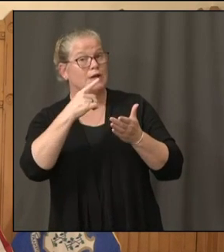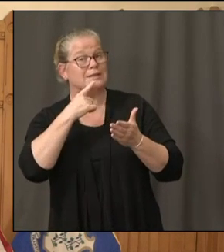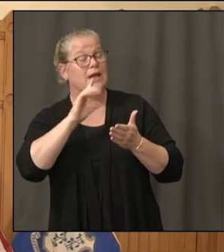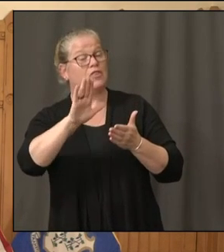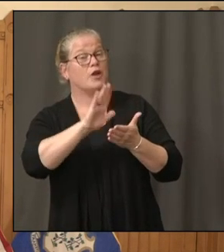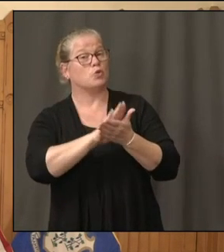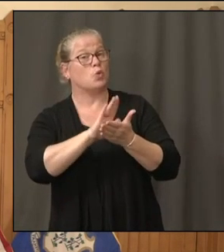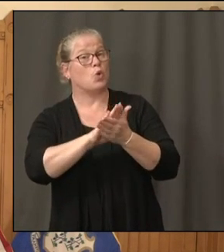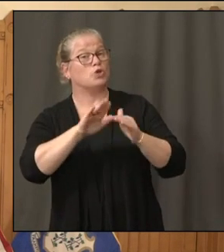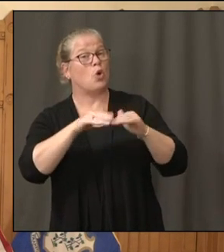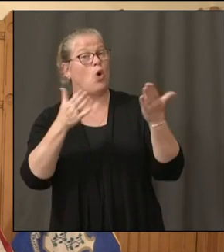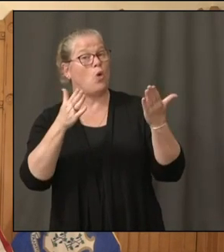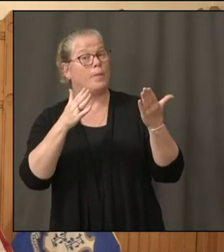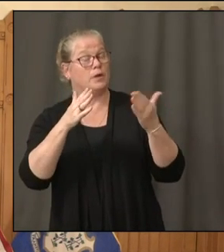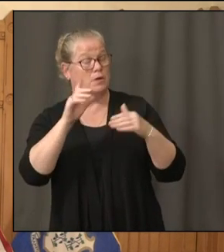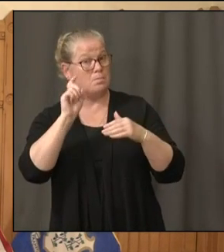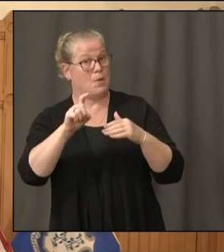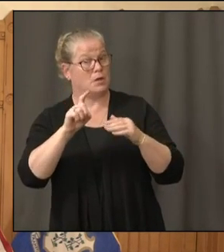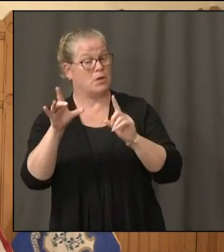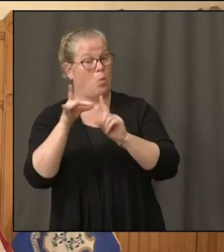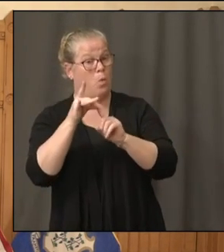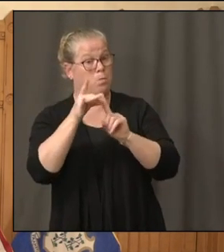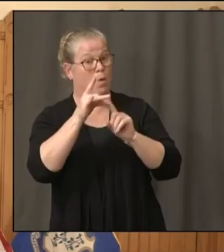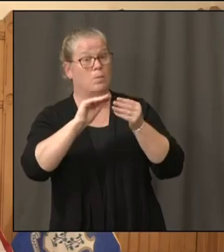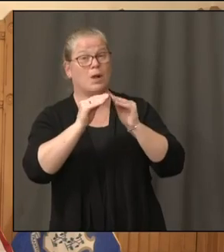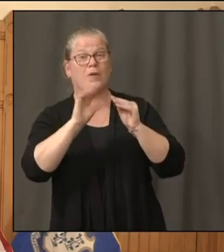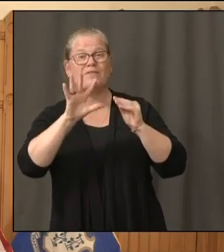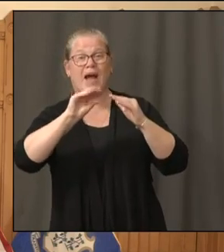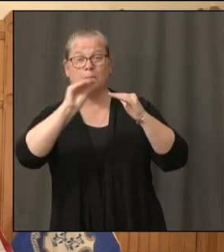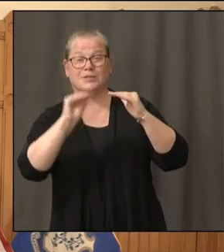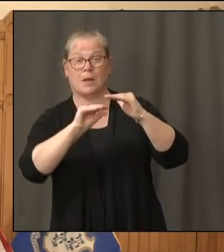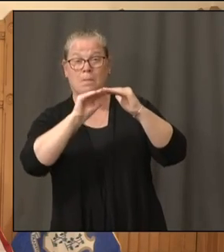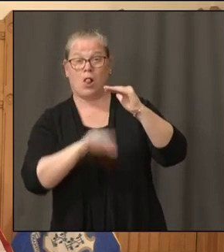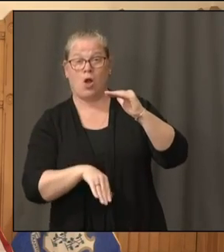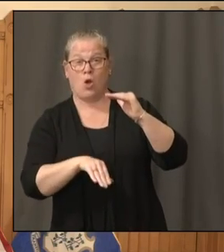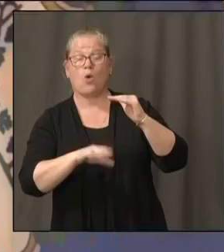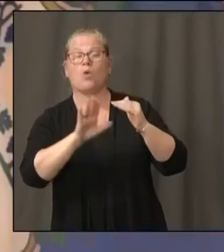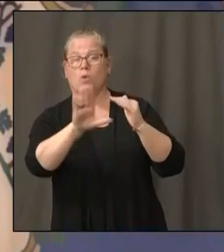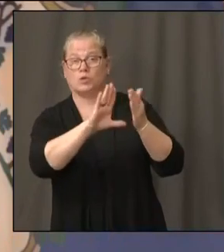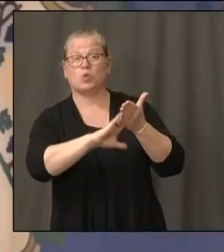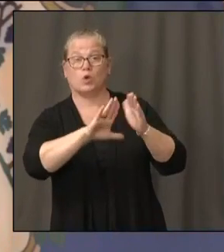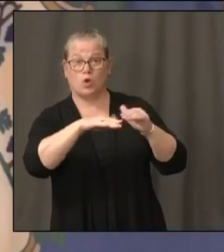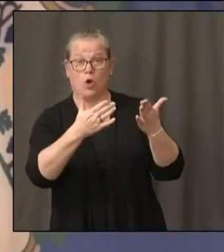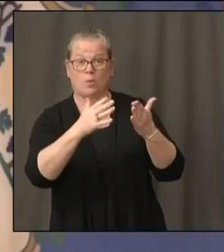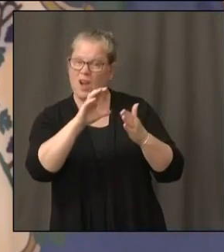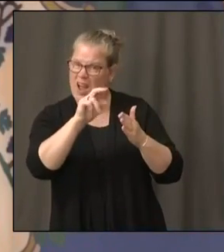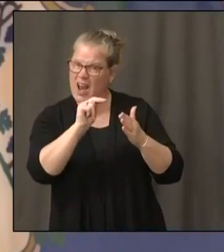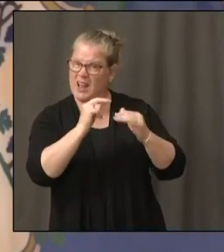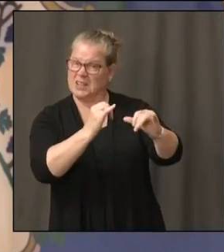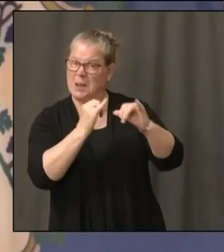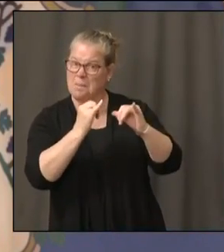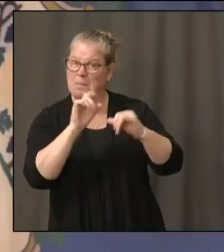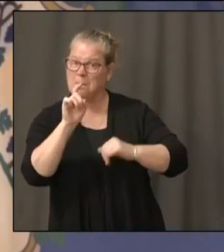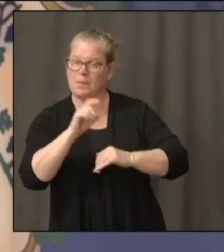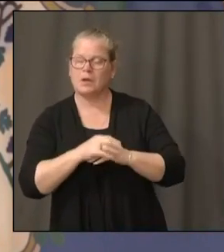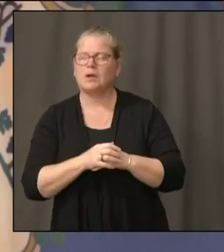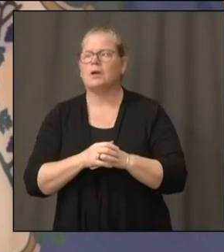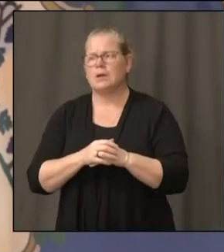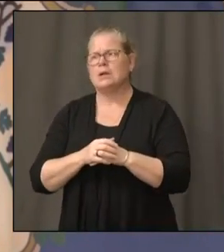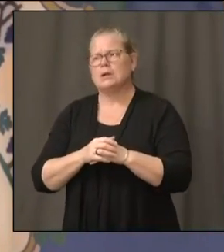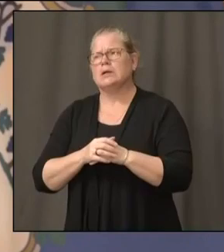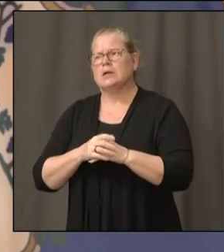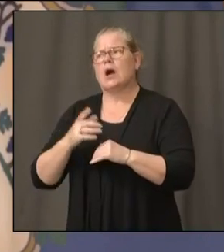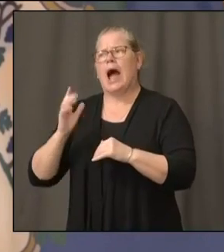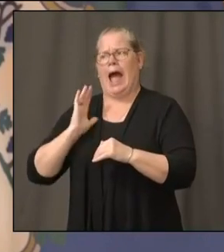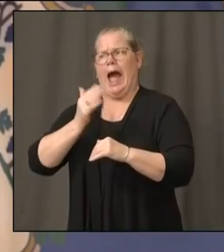Is Connecticut going to be doing the same? And will that same criteria be used here? Similar criteria. I've got to talk to the experts